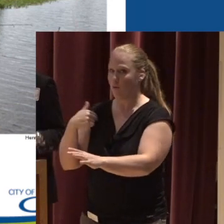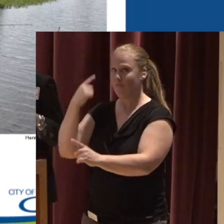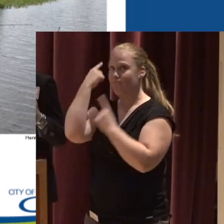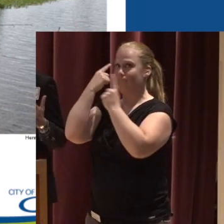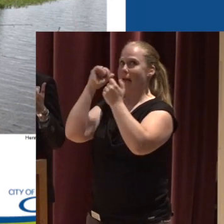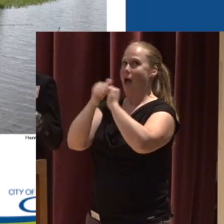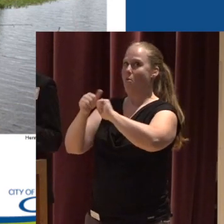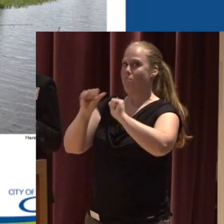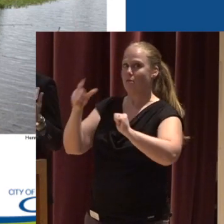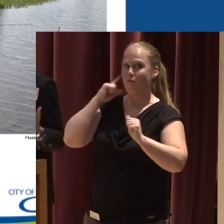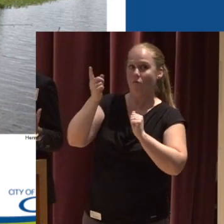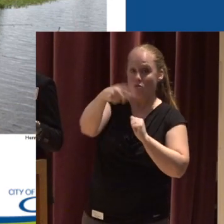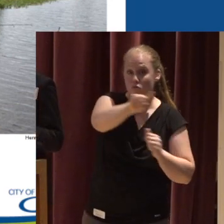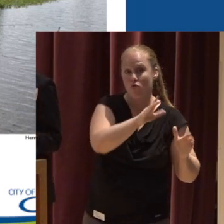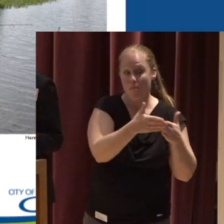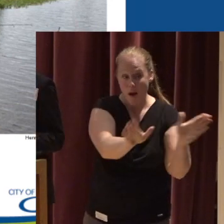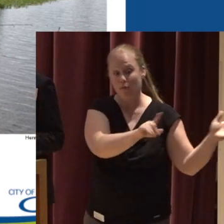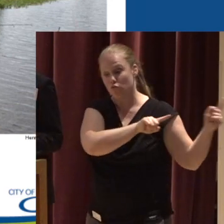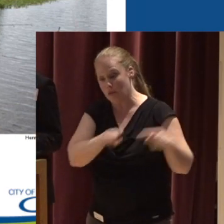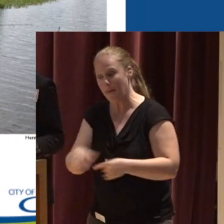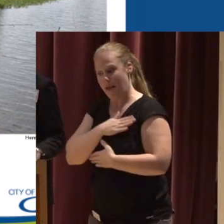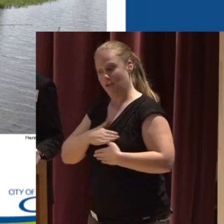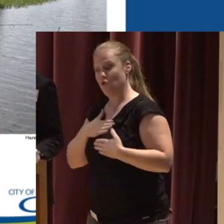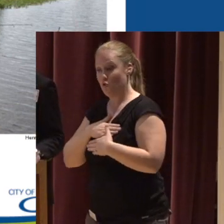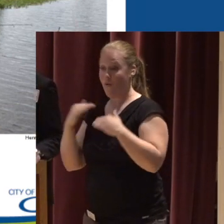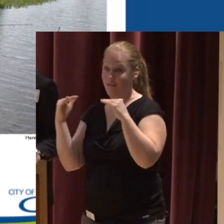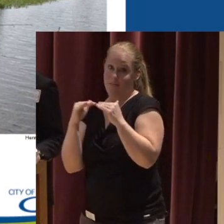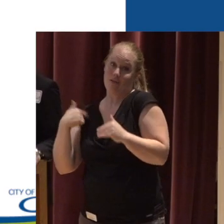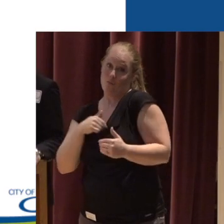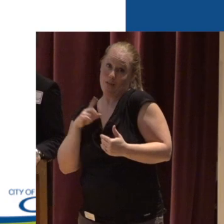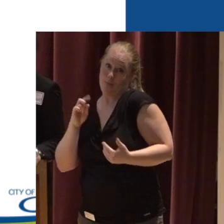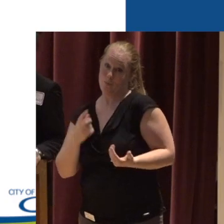can have you all come And enjoy these areas just as much as we do